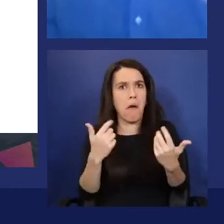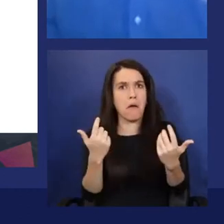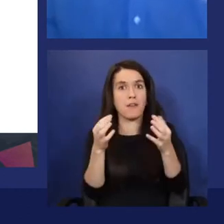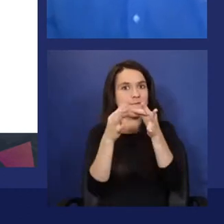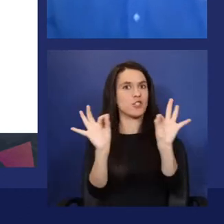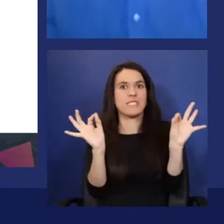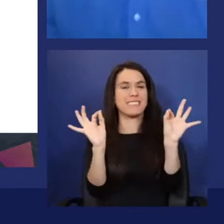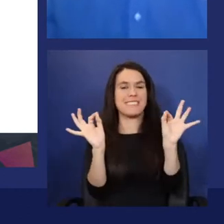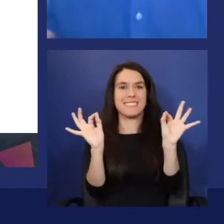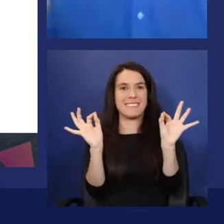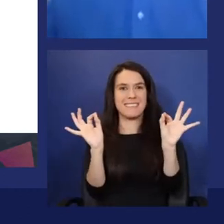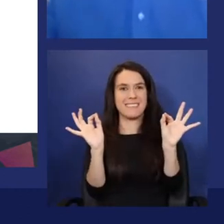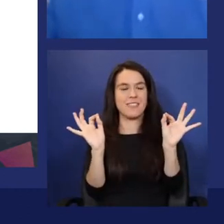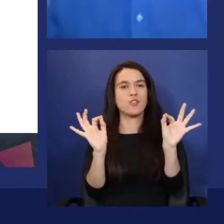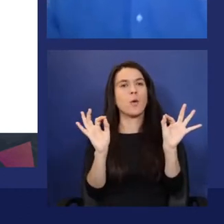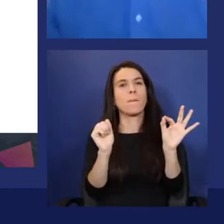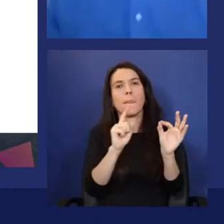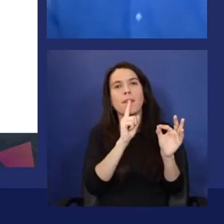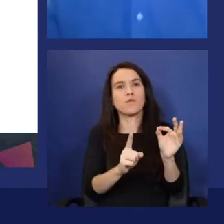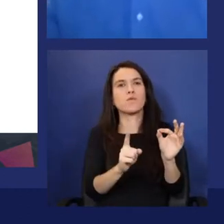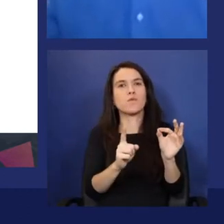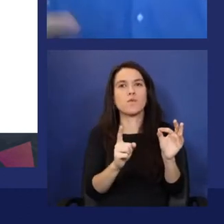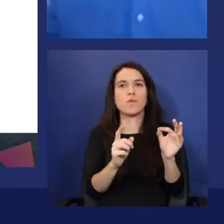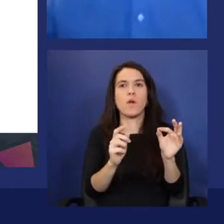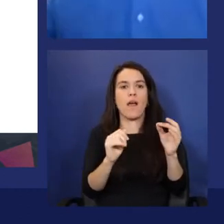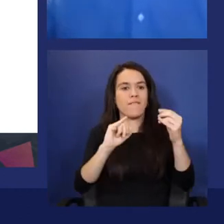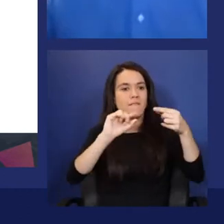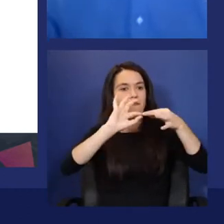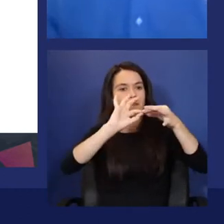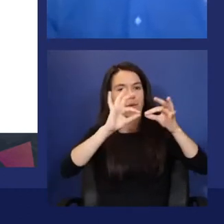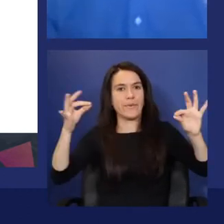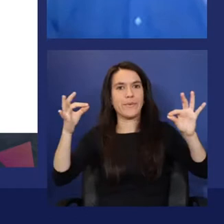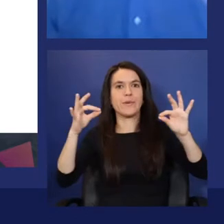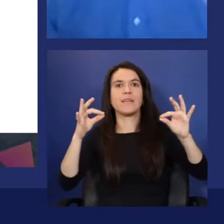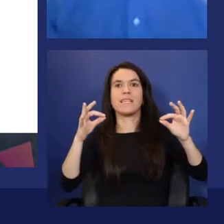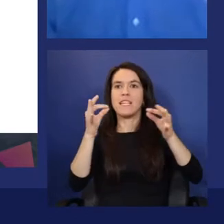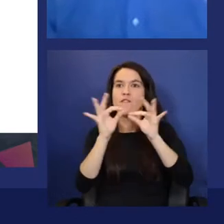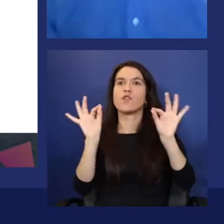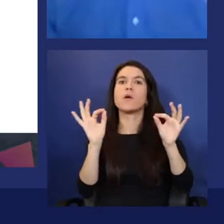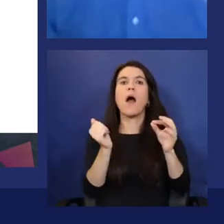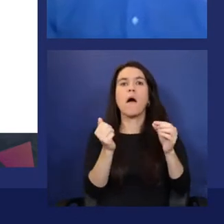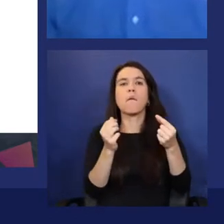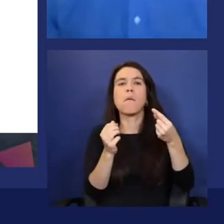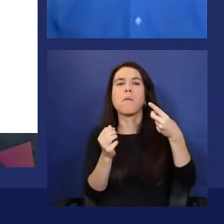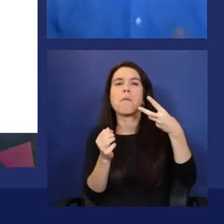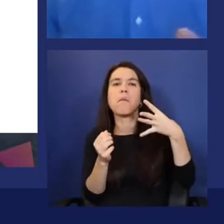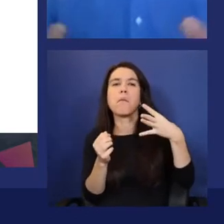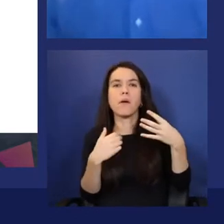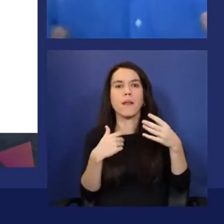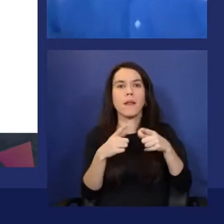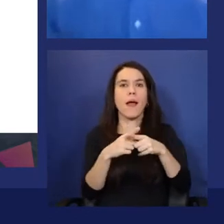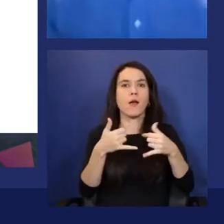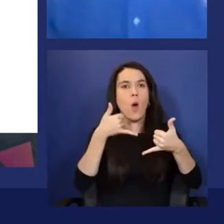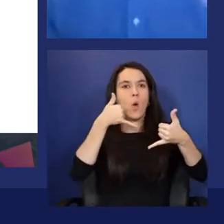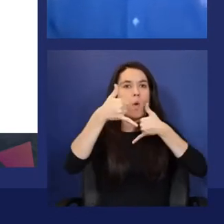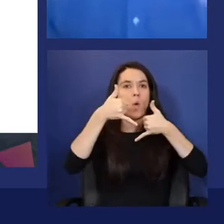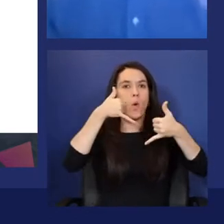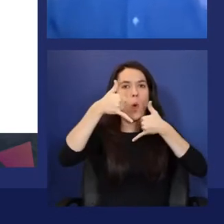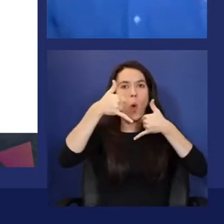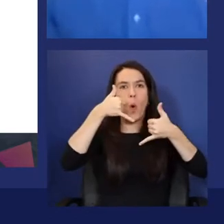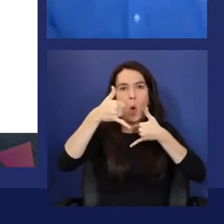So there is a free tier that allows you to do a number of calls to the service without paying a single